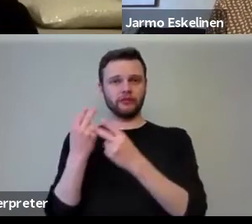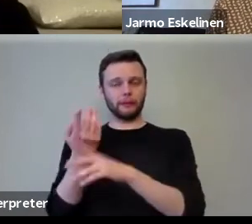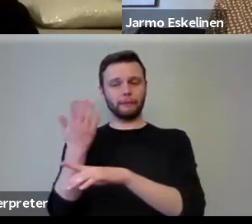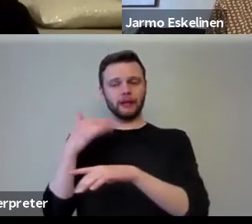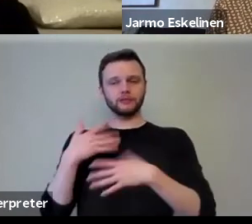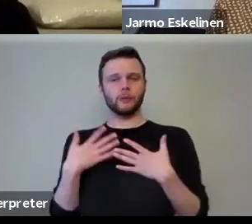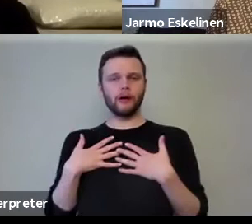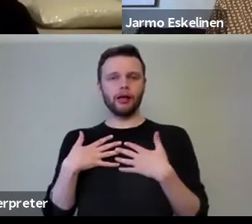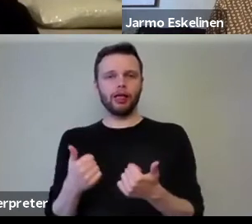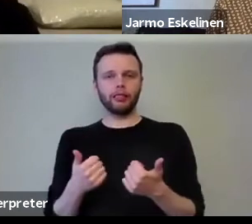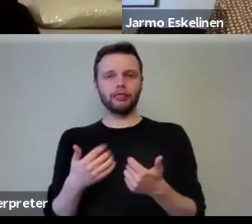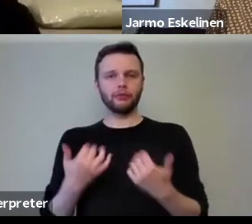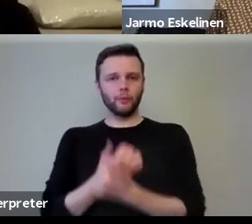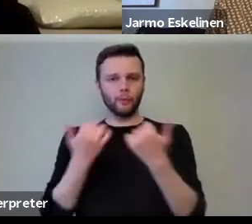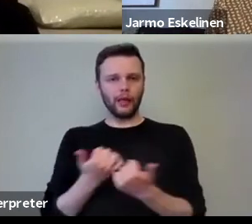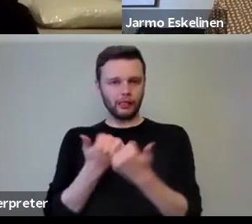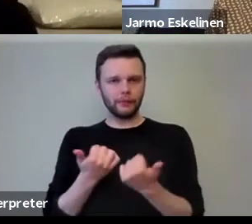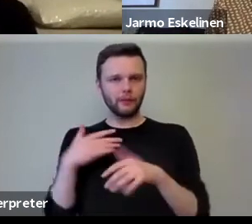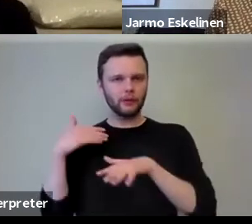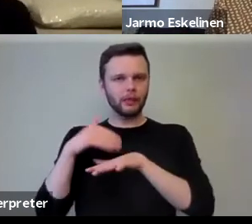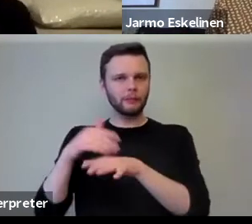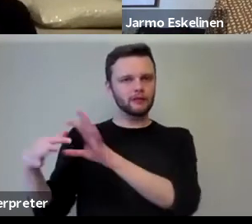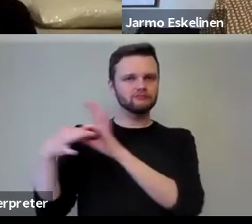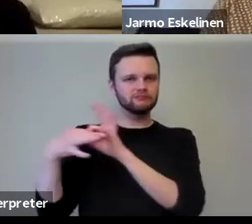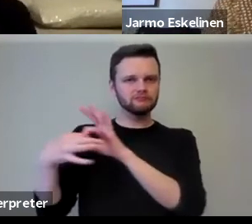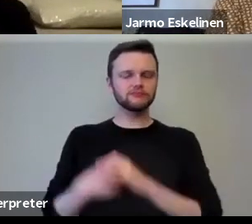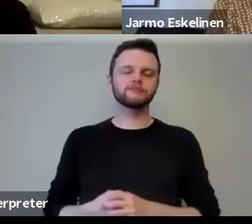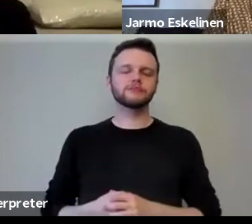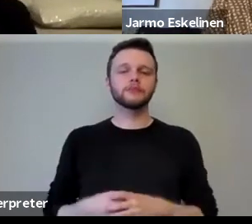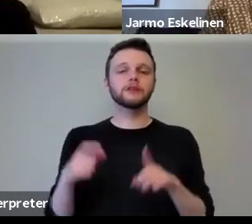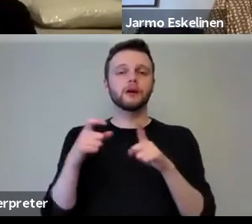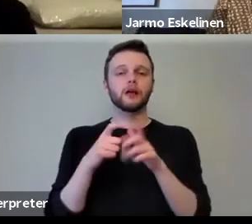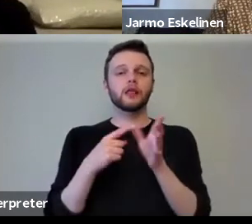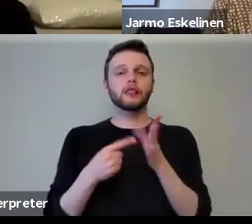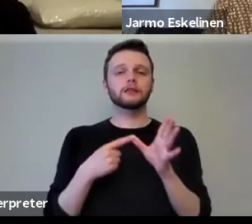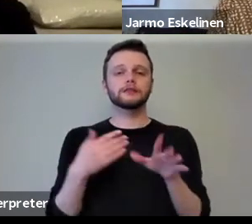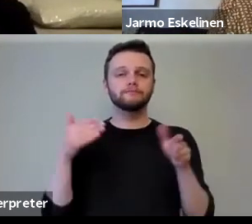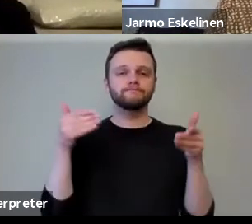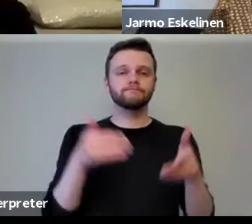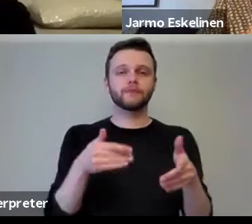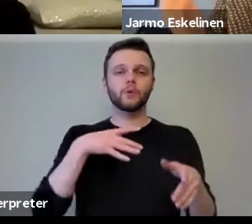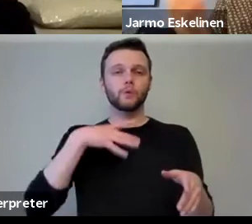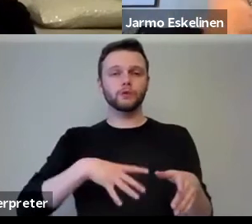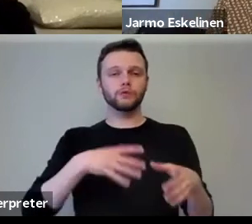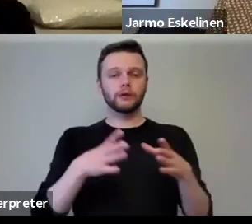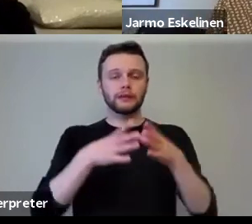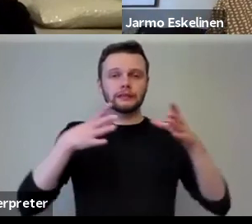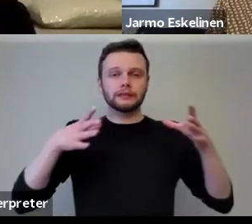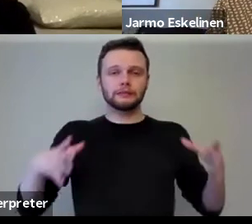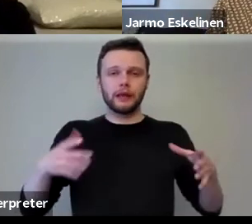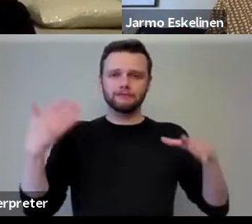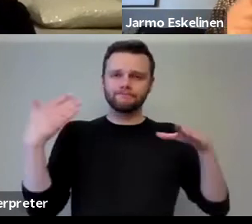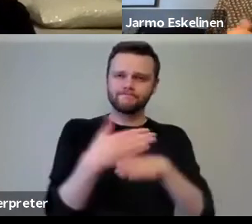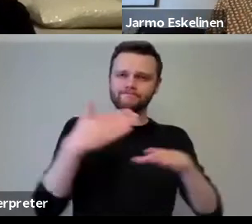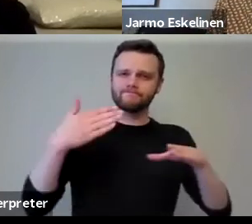and, and, and wellbeing. So in the, in the data domain, uh, what we want to do is to expand our efforts, uh,